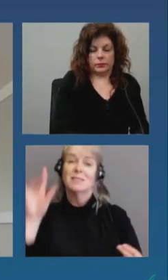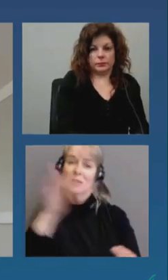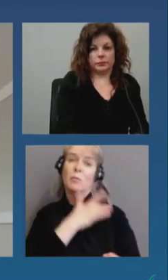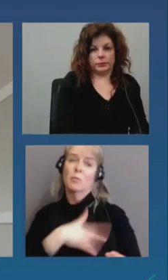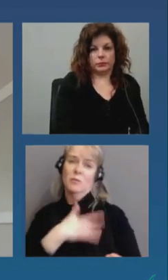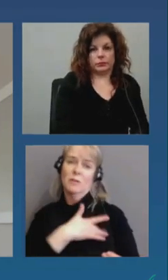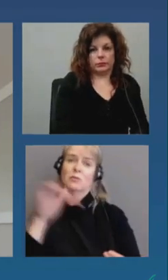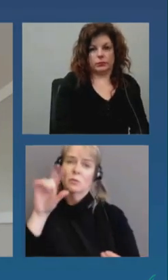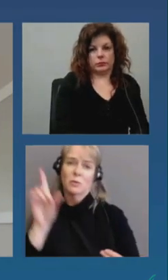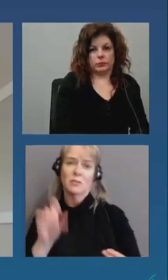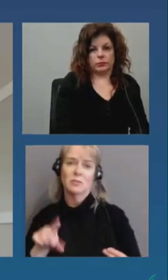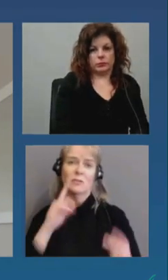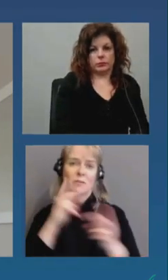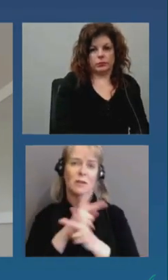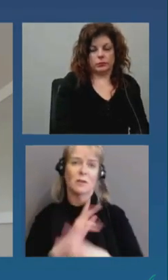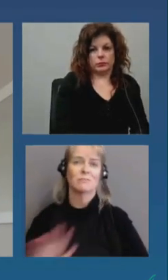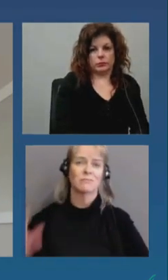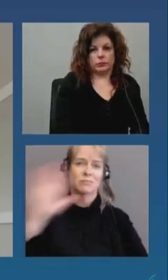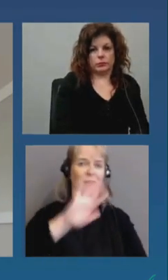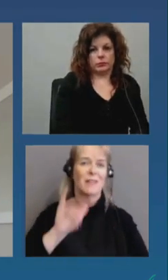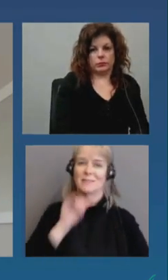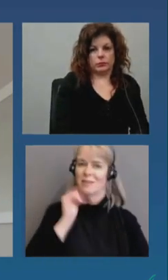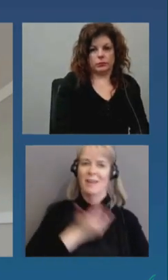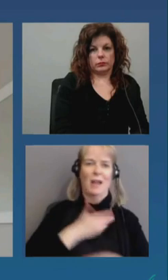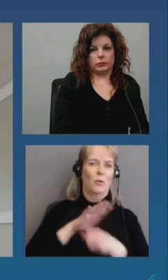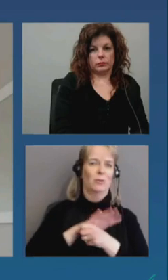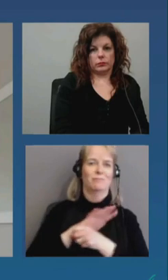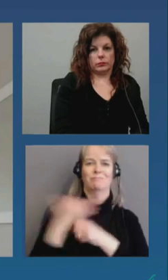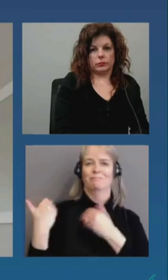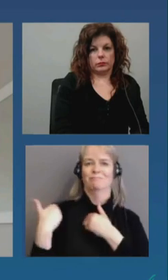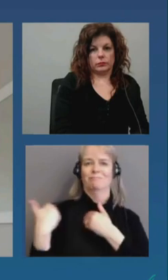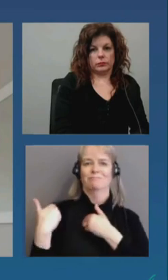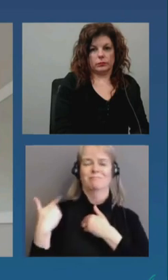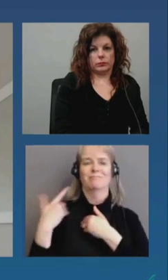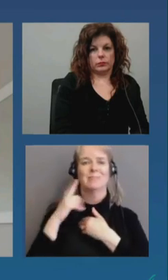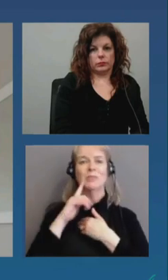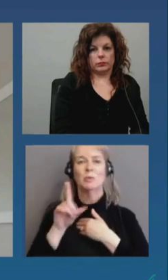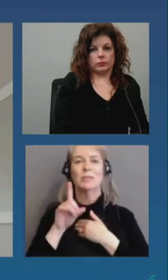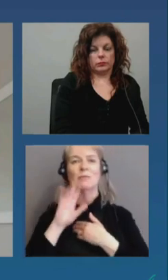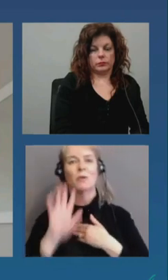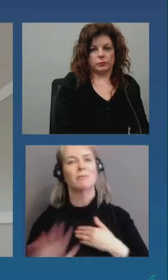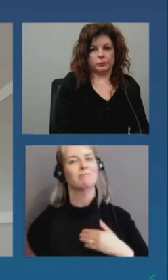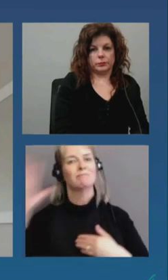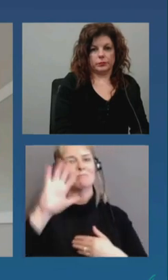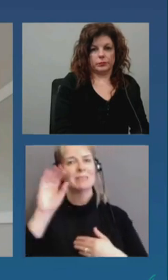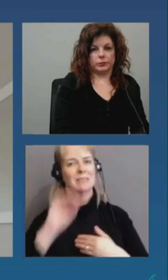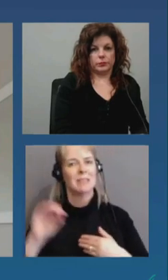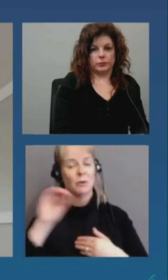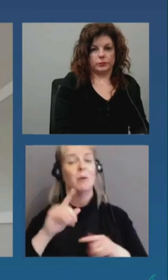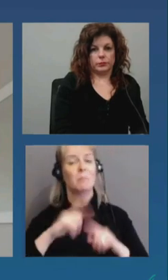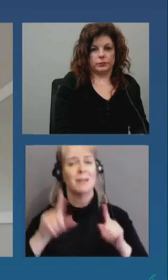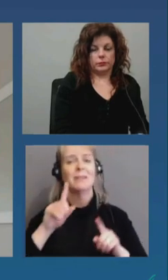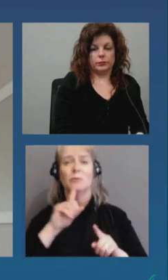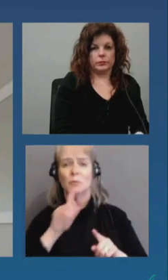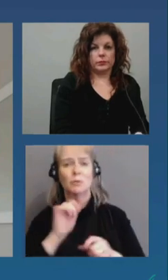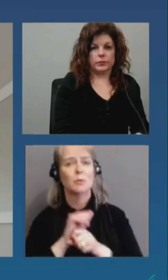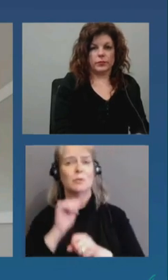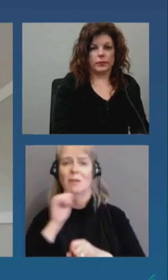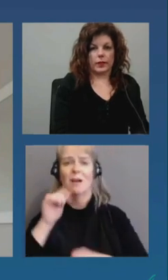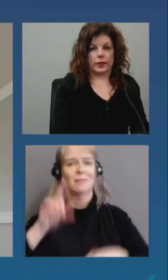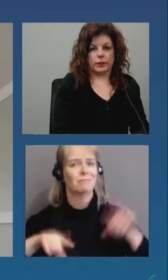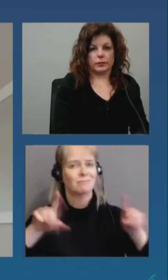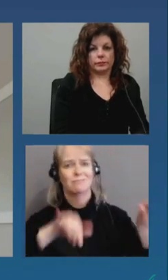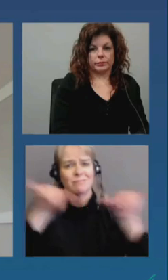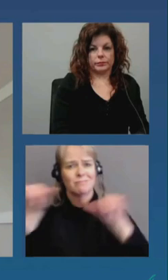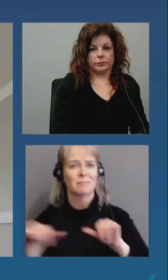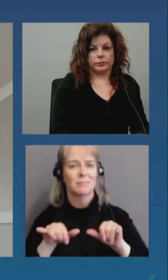and it's out of my jurisdiction it's broader than that um but i will will continue to think about what can be done here